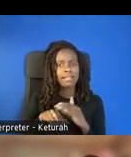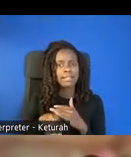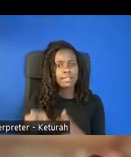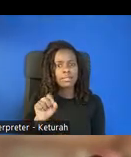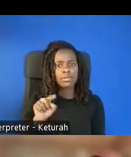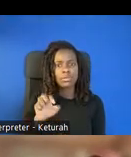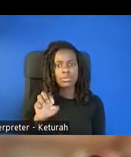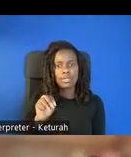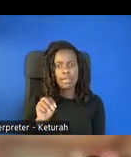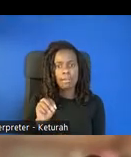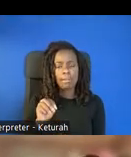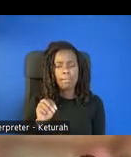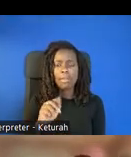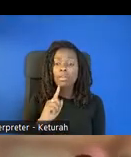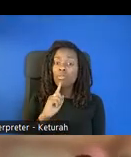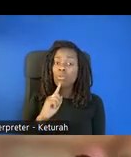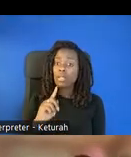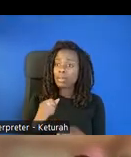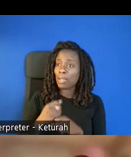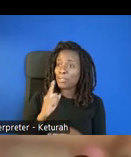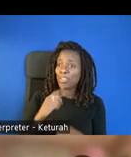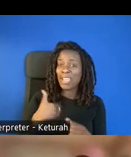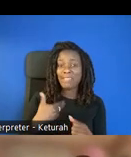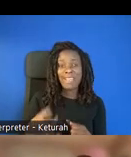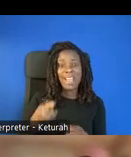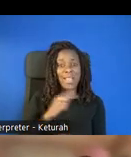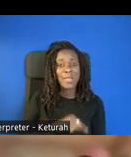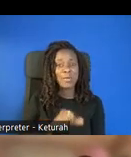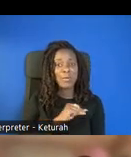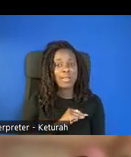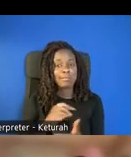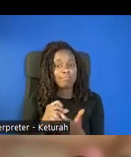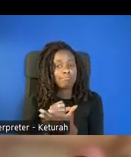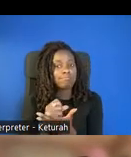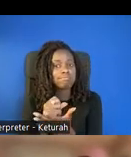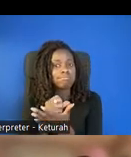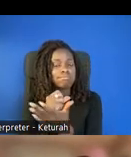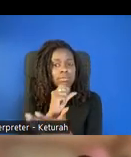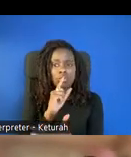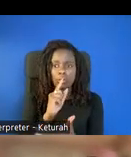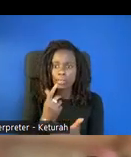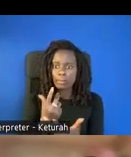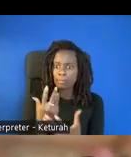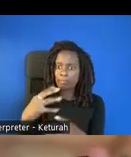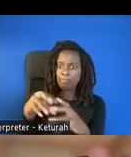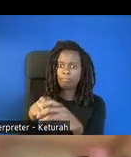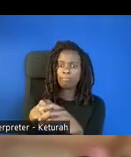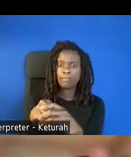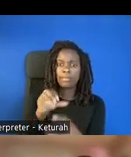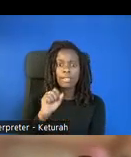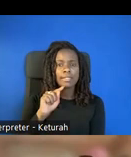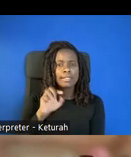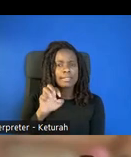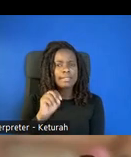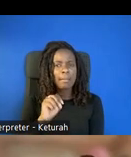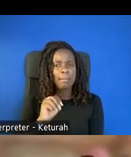and that they're provided with high quality opportunities to engage and really be part of inclusive STEM opportunities